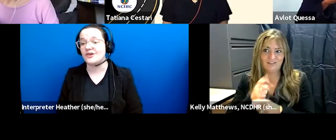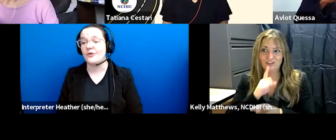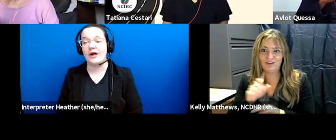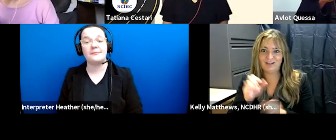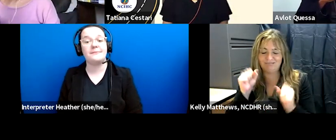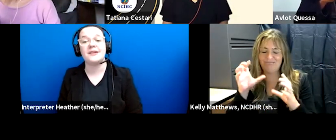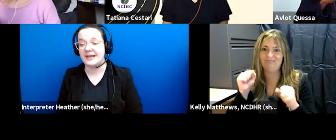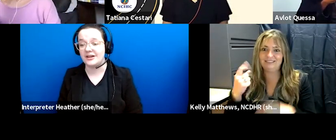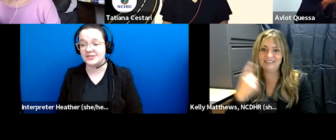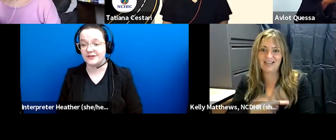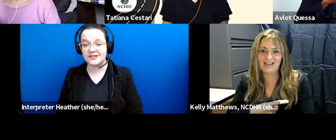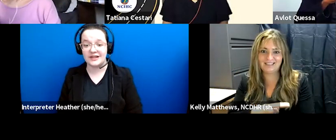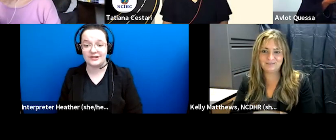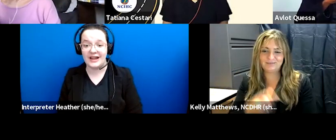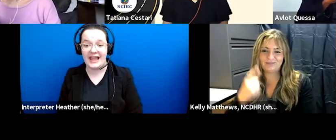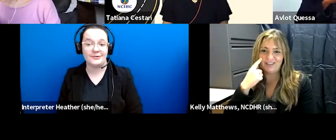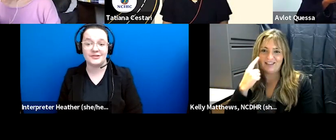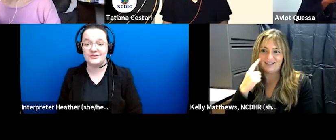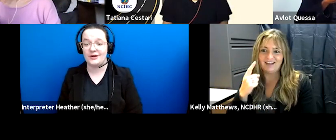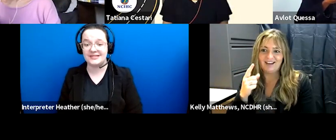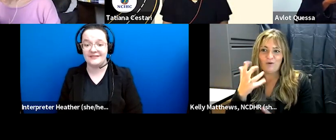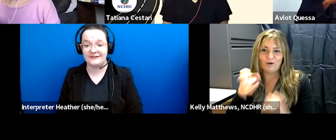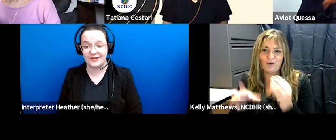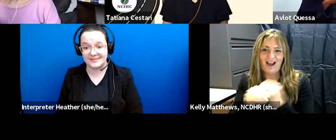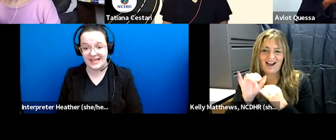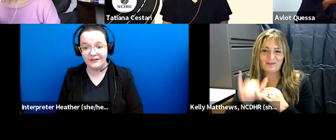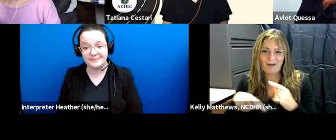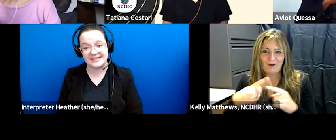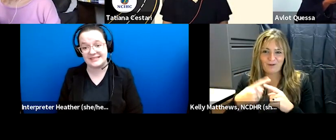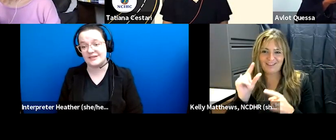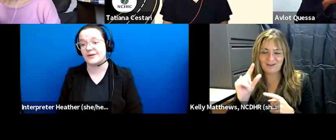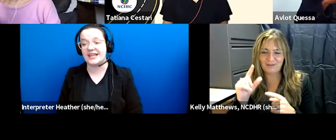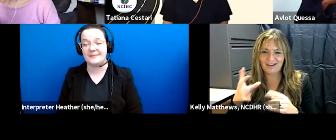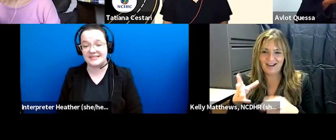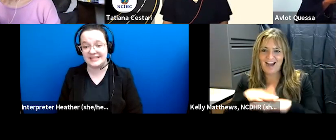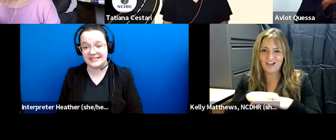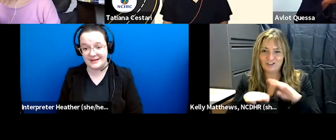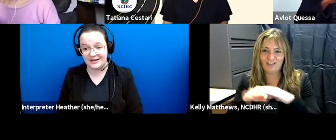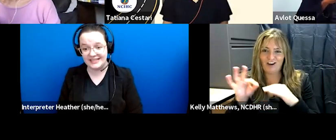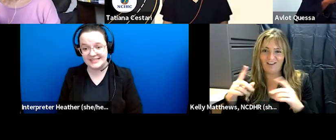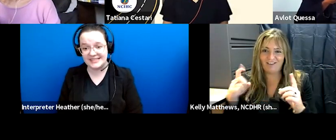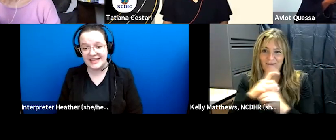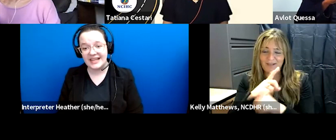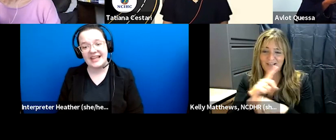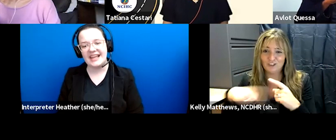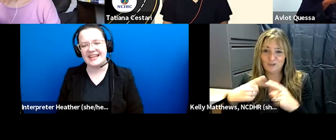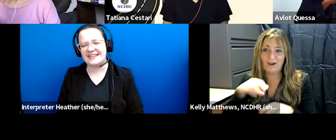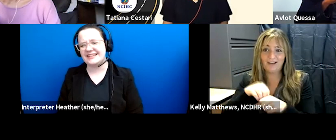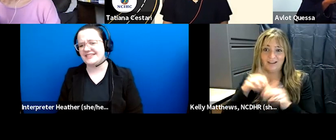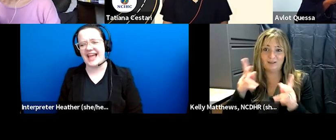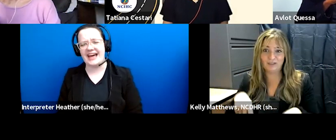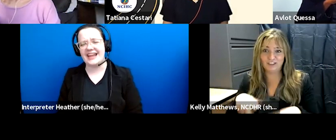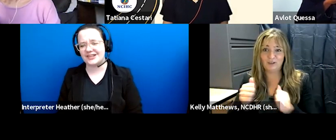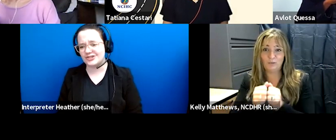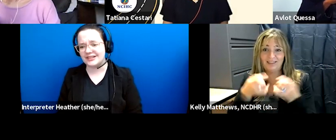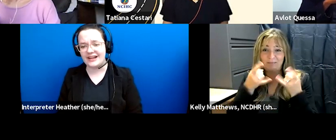and we're also welcoming observers so that they're able to host the event for themselves because it's really an amazing experience and